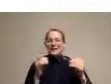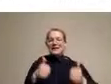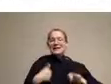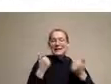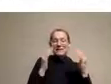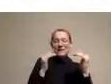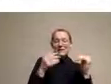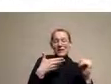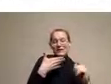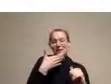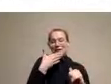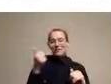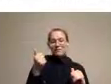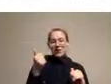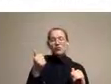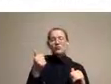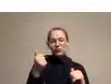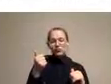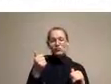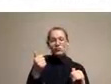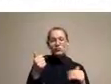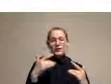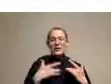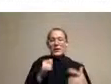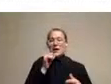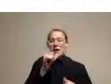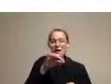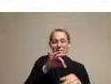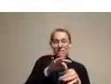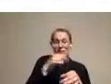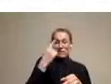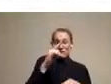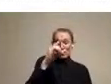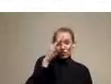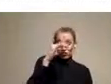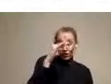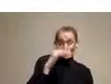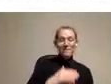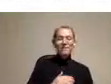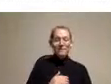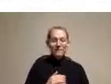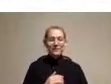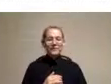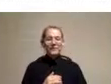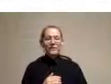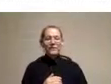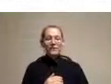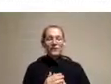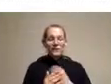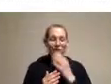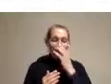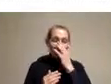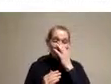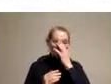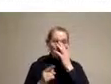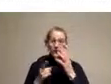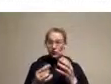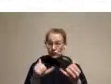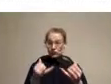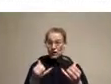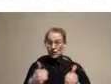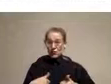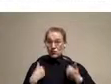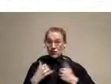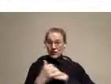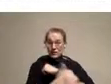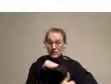President Trump, candidate Trump ran as a candidate of disruption. And if you're currently living in as a county that has